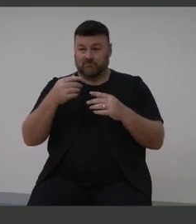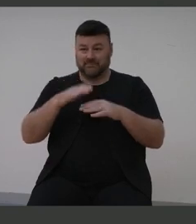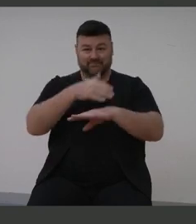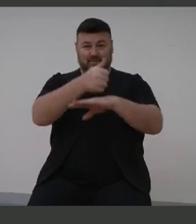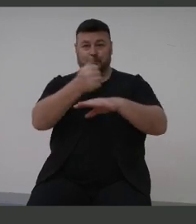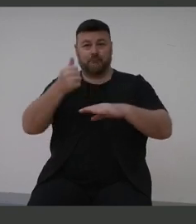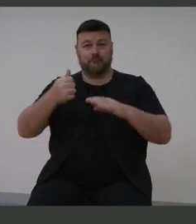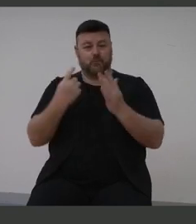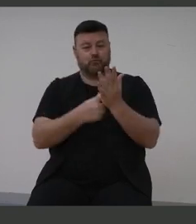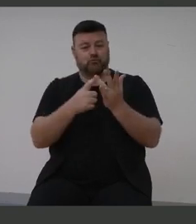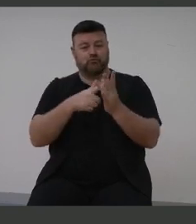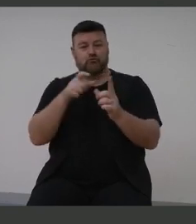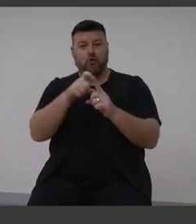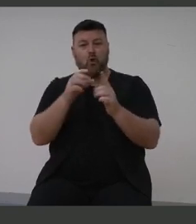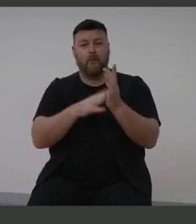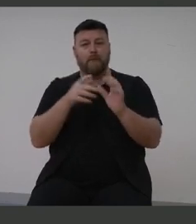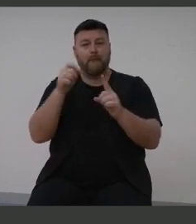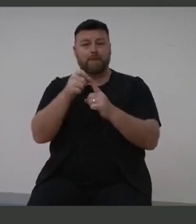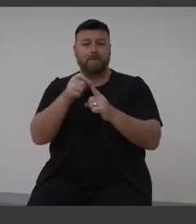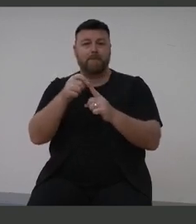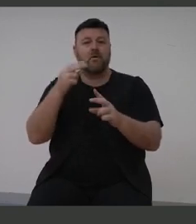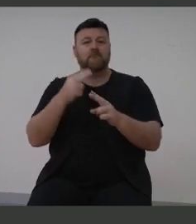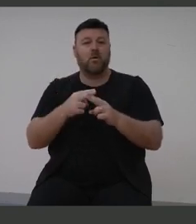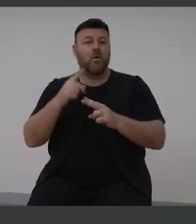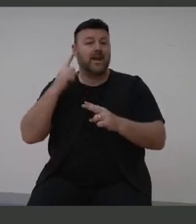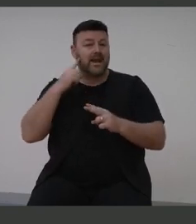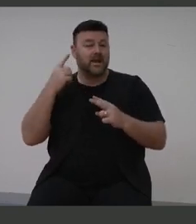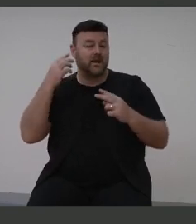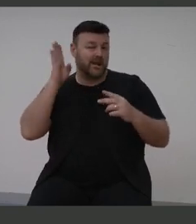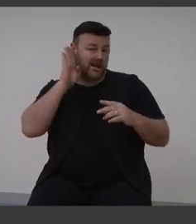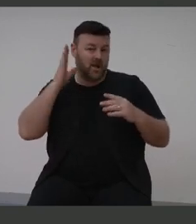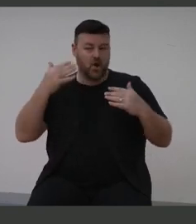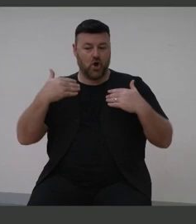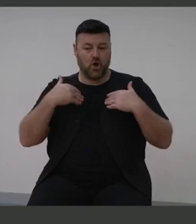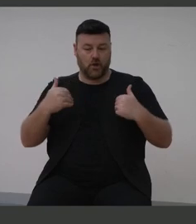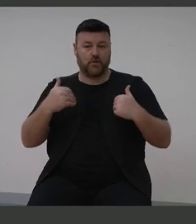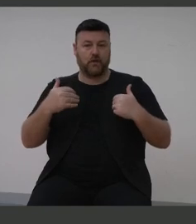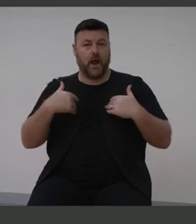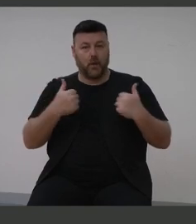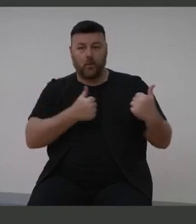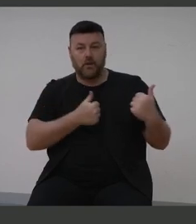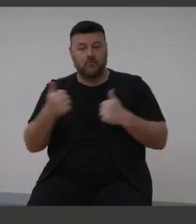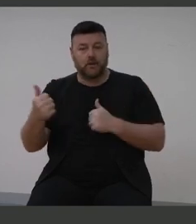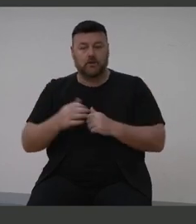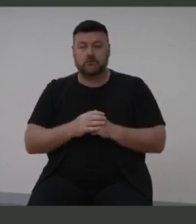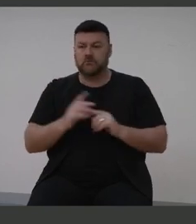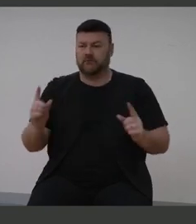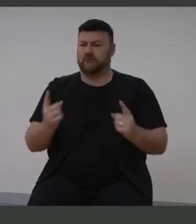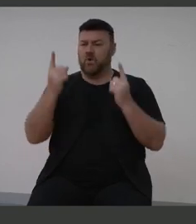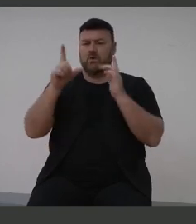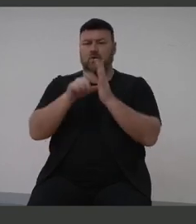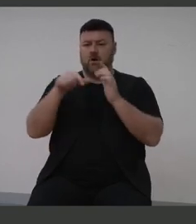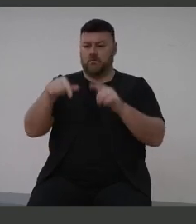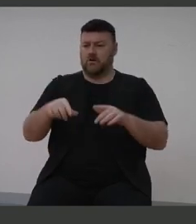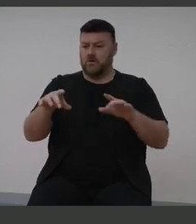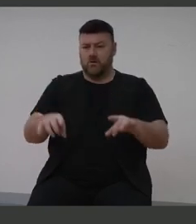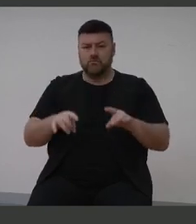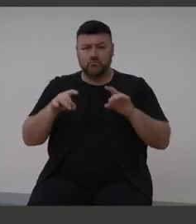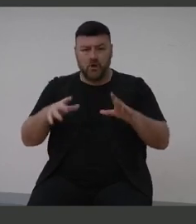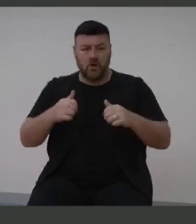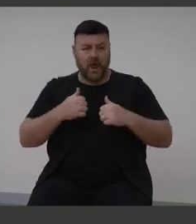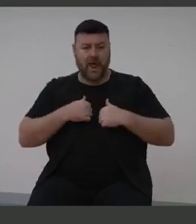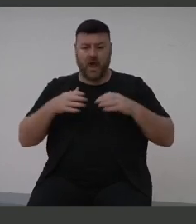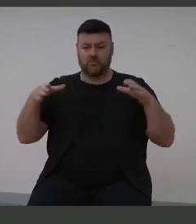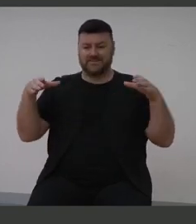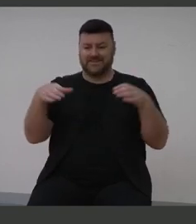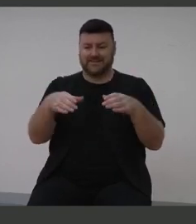health and wellbeing for Australia. For the first time in our history, our sector and all governments